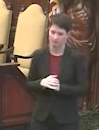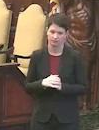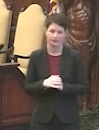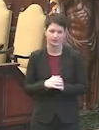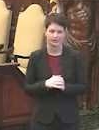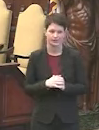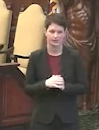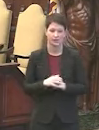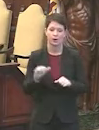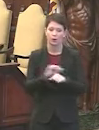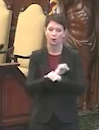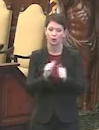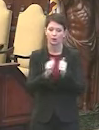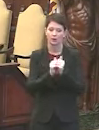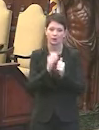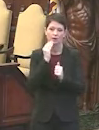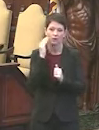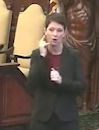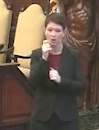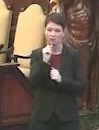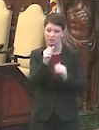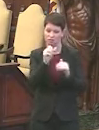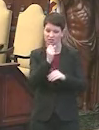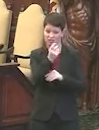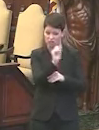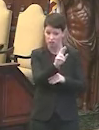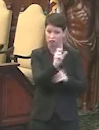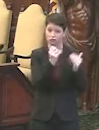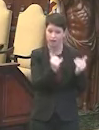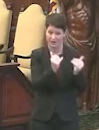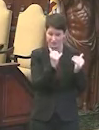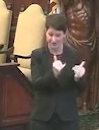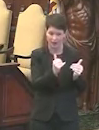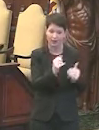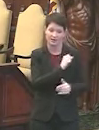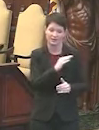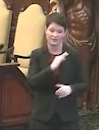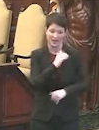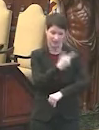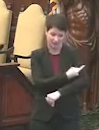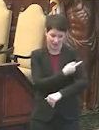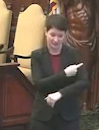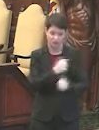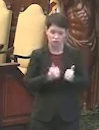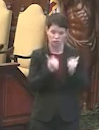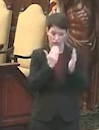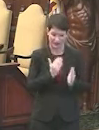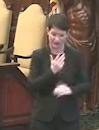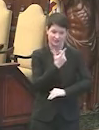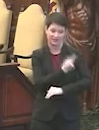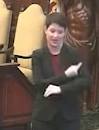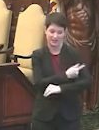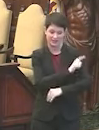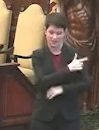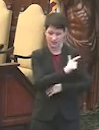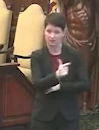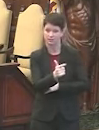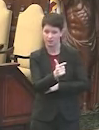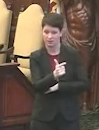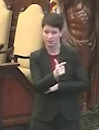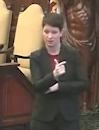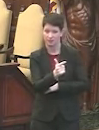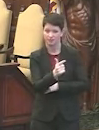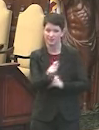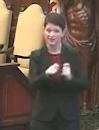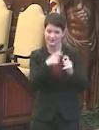You know, we are working with homeless shelters right now and getting vaccination of staff and residents and I